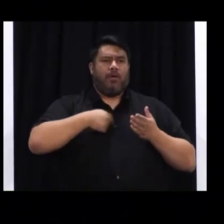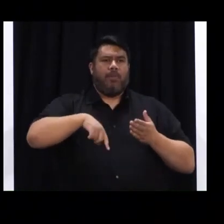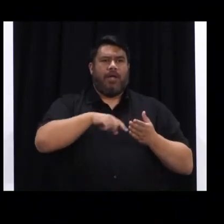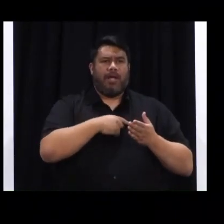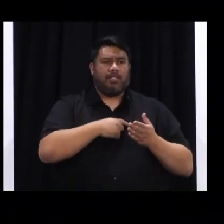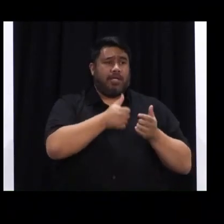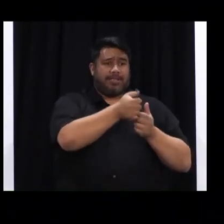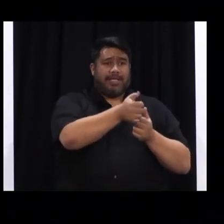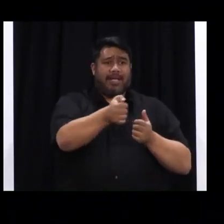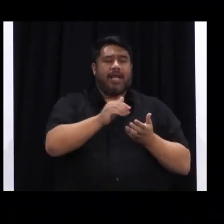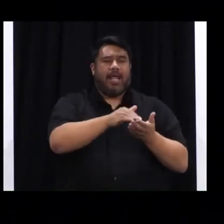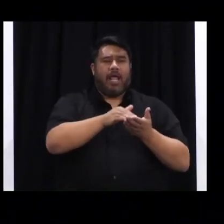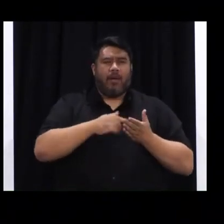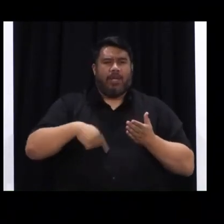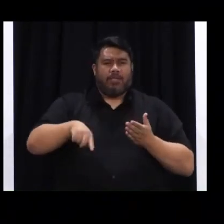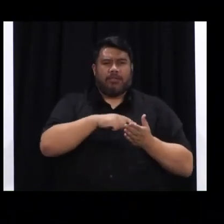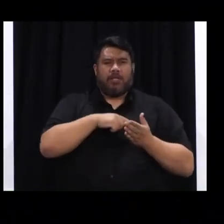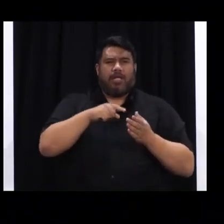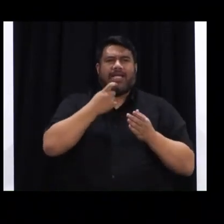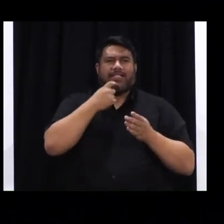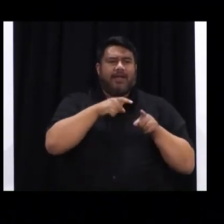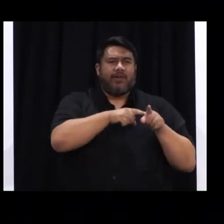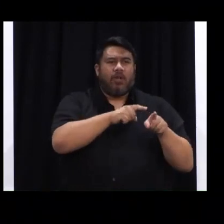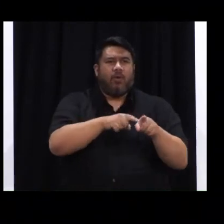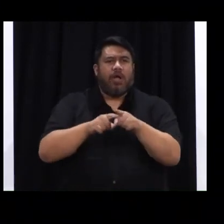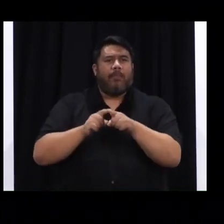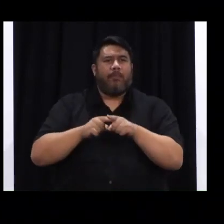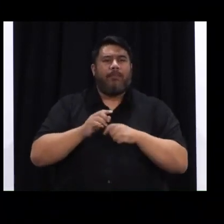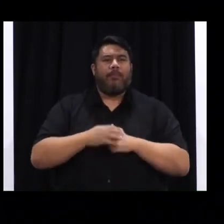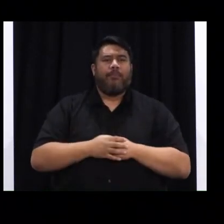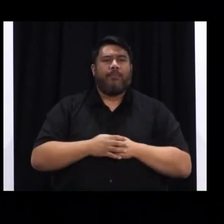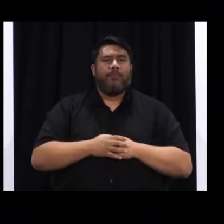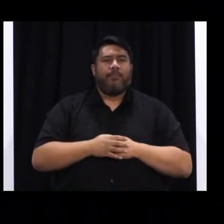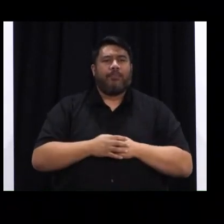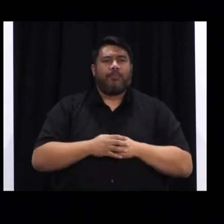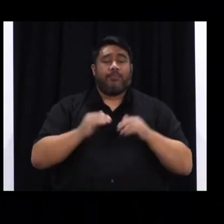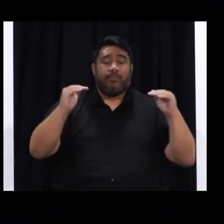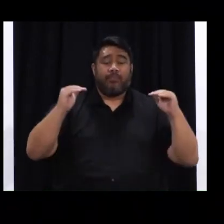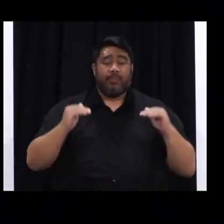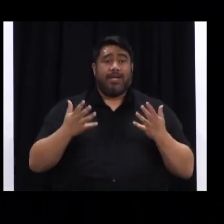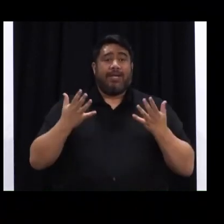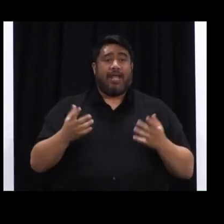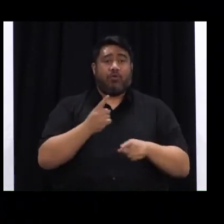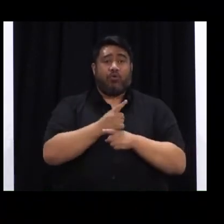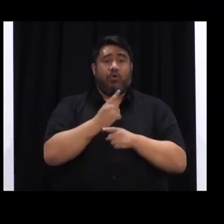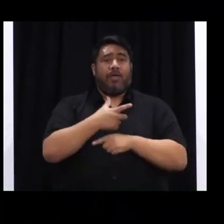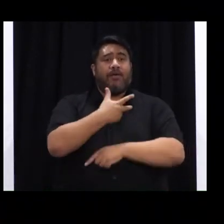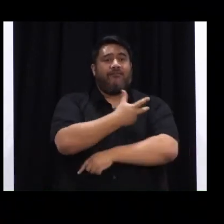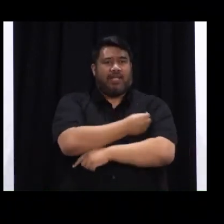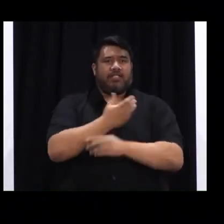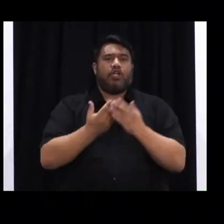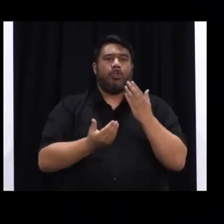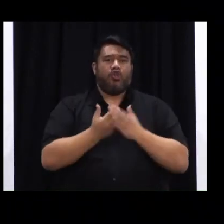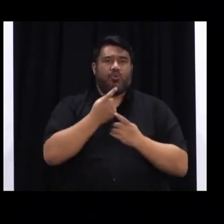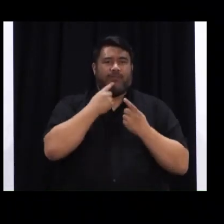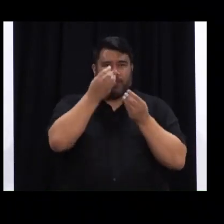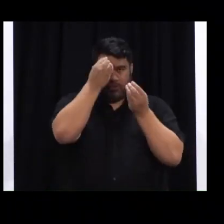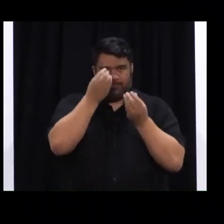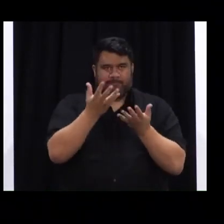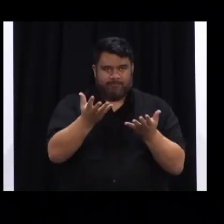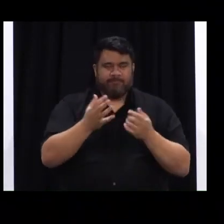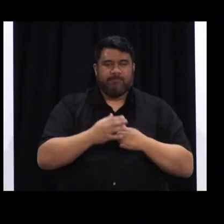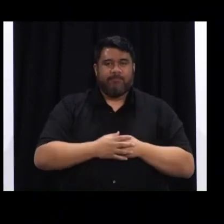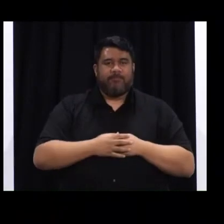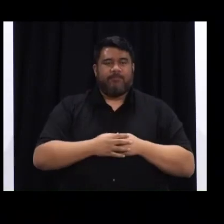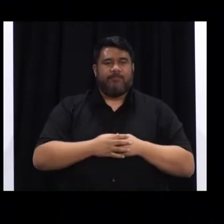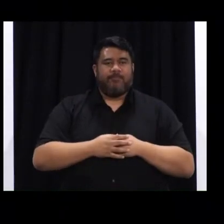tracing in a Delta environment. Now, to vaccines, I have an update. I'm pleased today to be able to give you the latest information